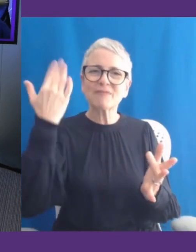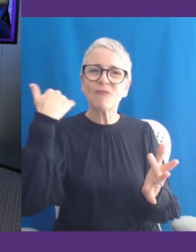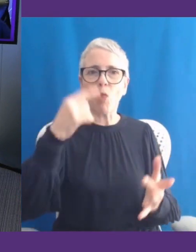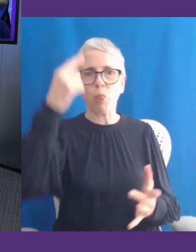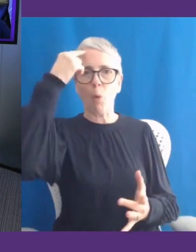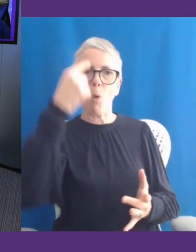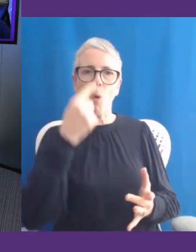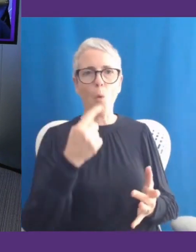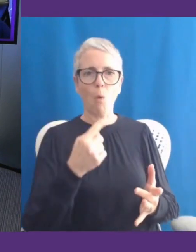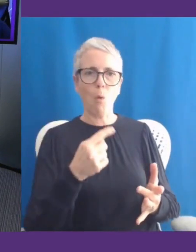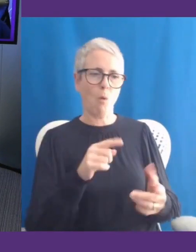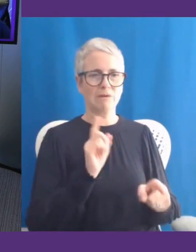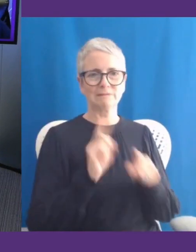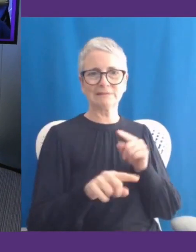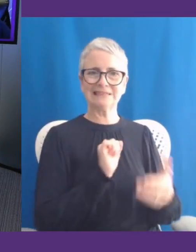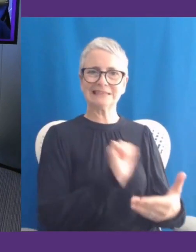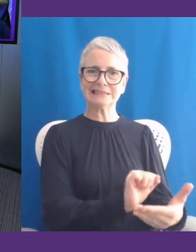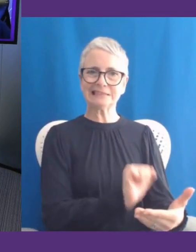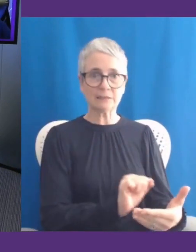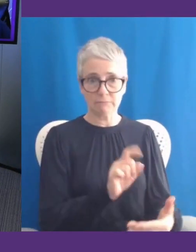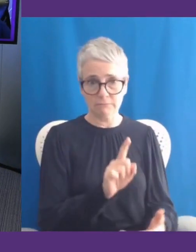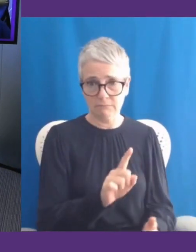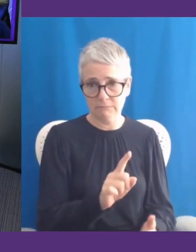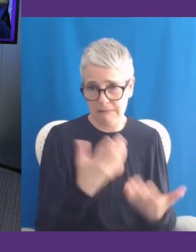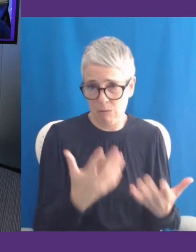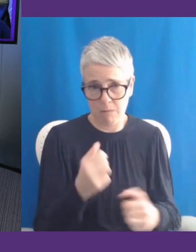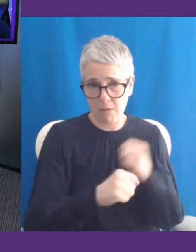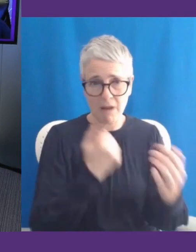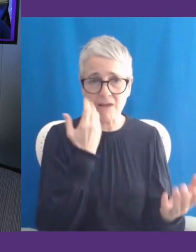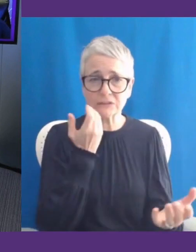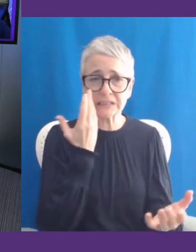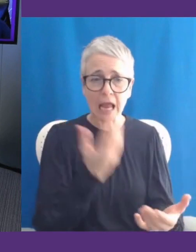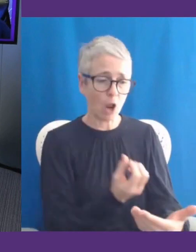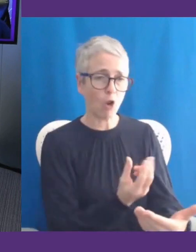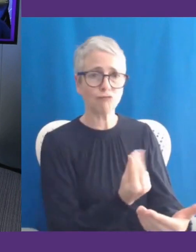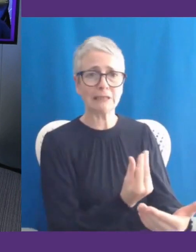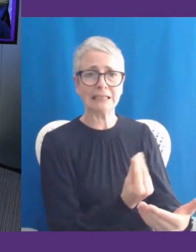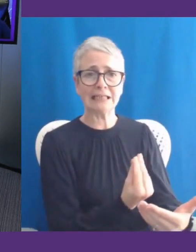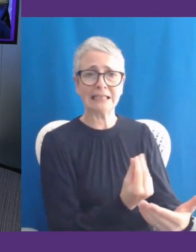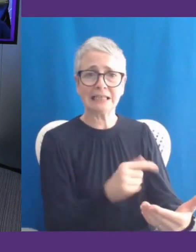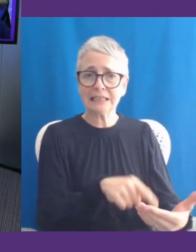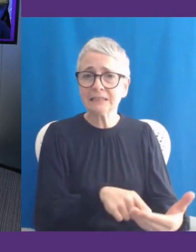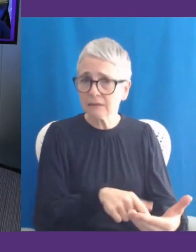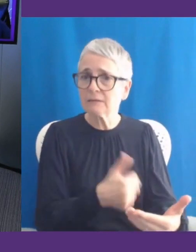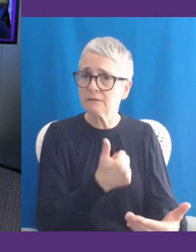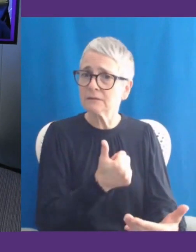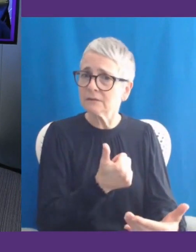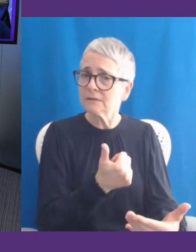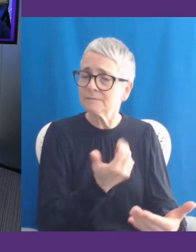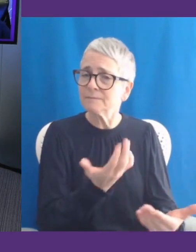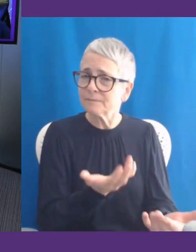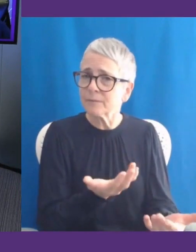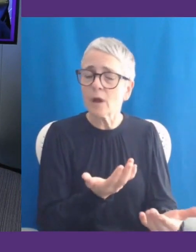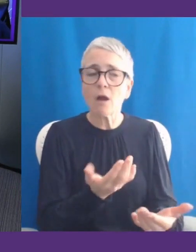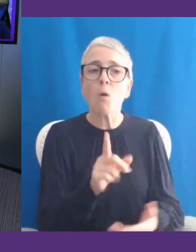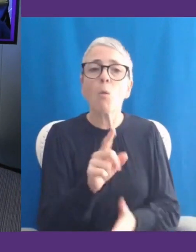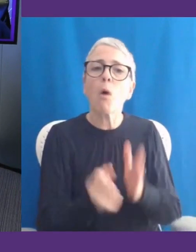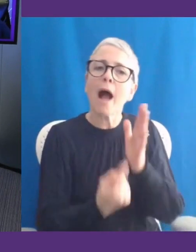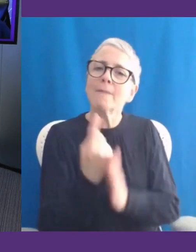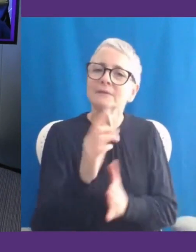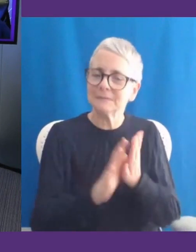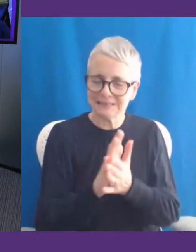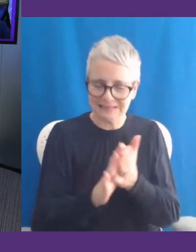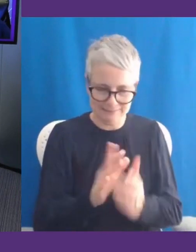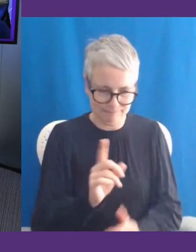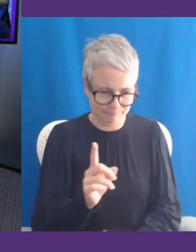part of everybody's daily life, whether they realize it or not. And what's happening as a consequence of that is the the profile and